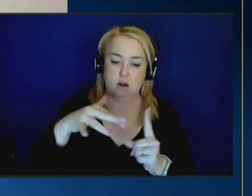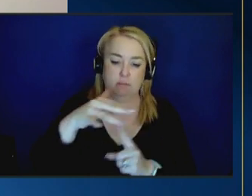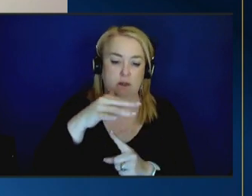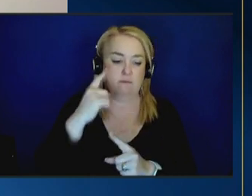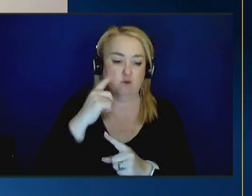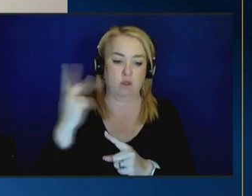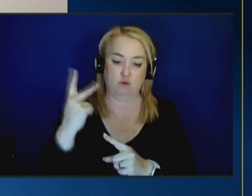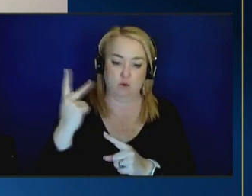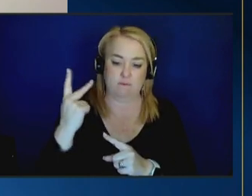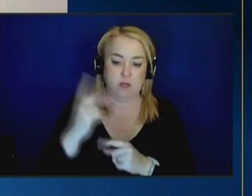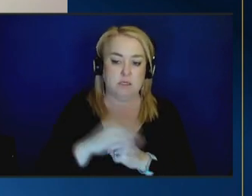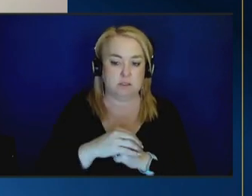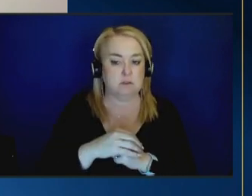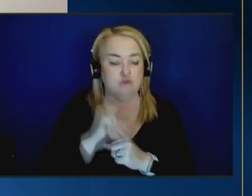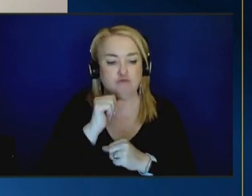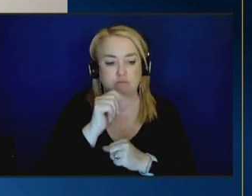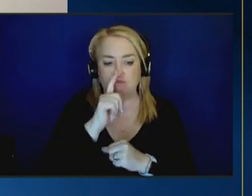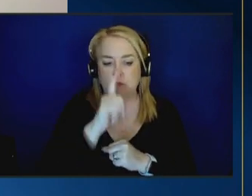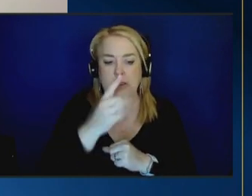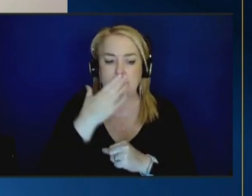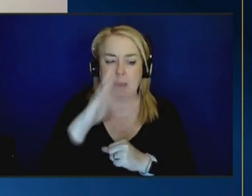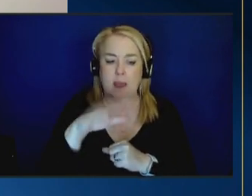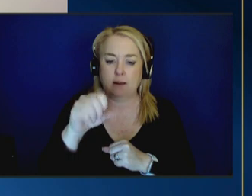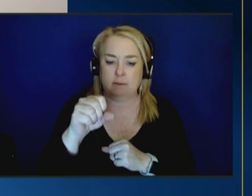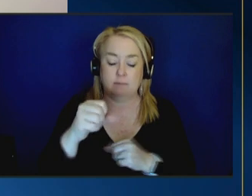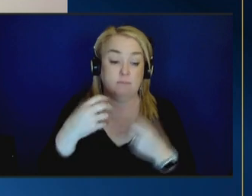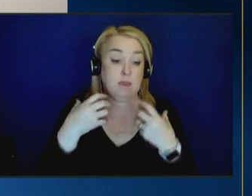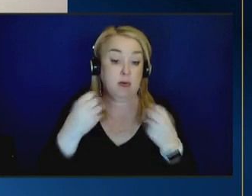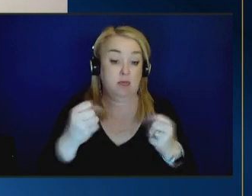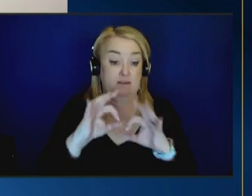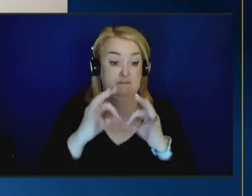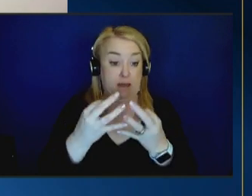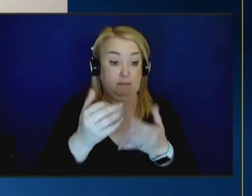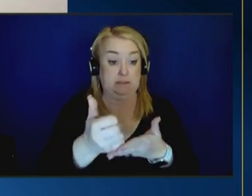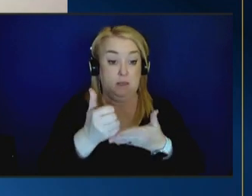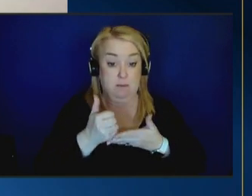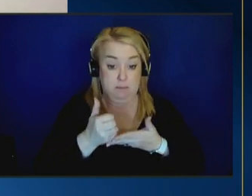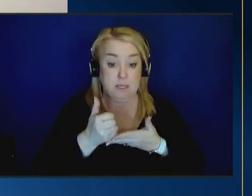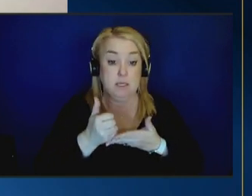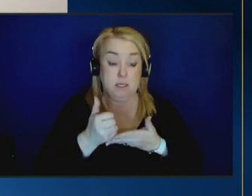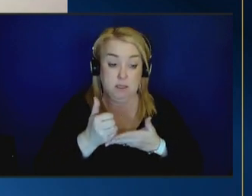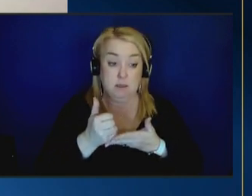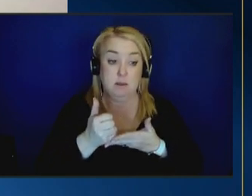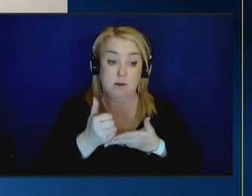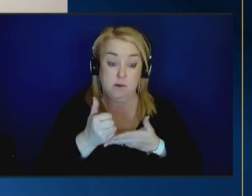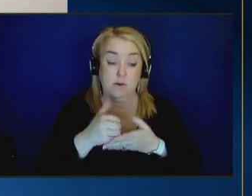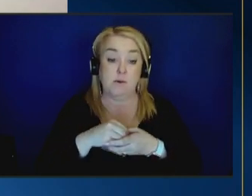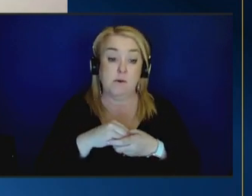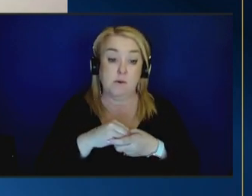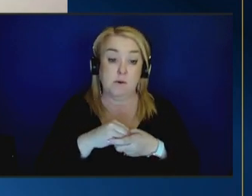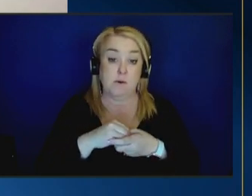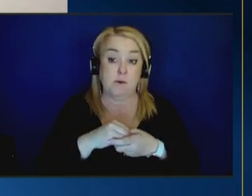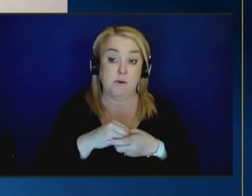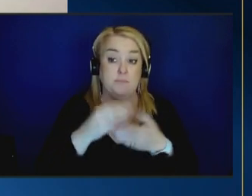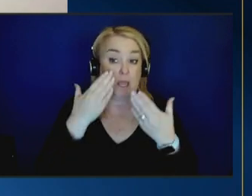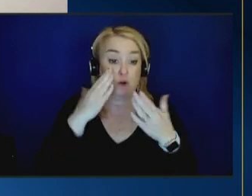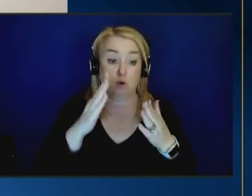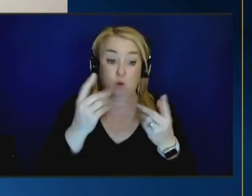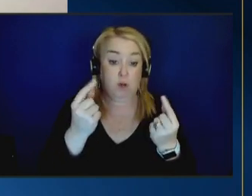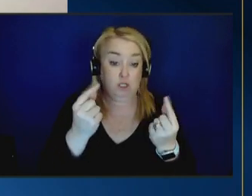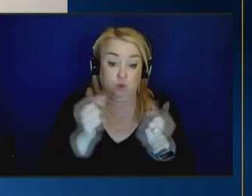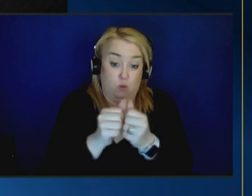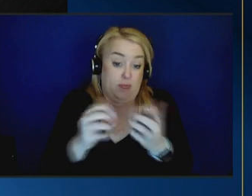it was it was really bad and healthy families helped me out a lot and i don't know where i'd be without him